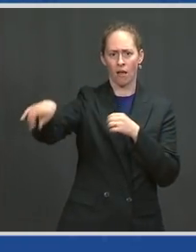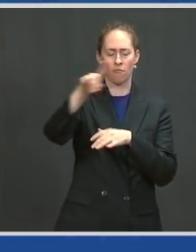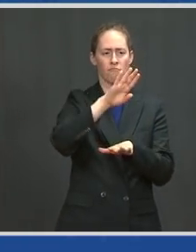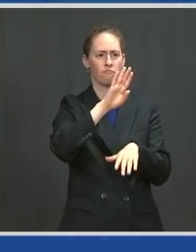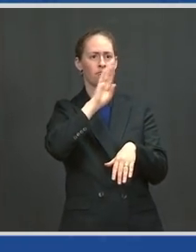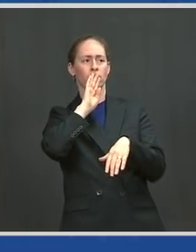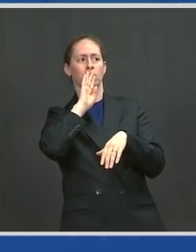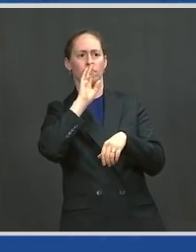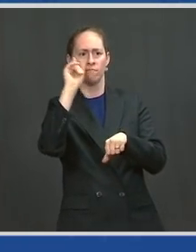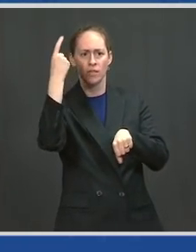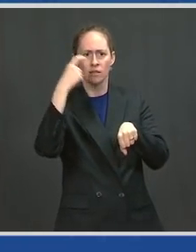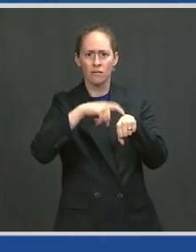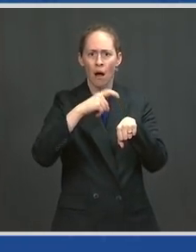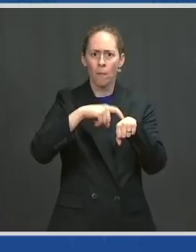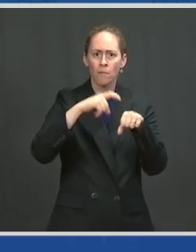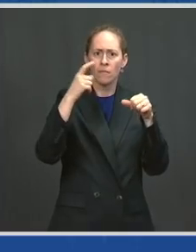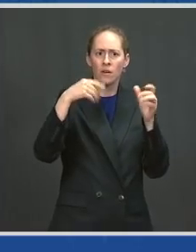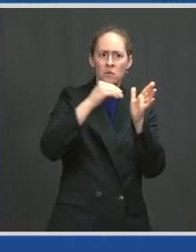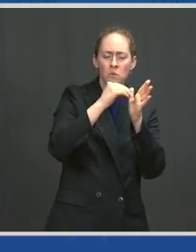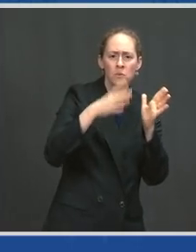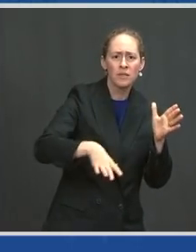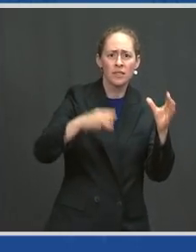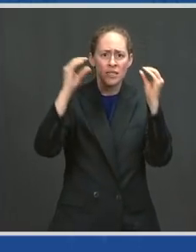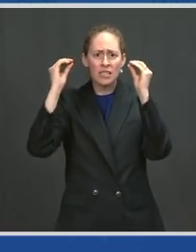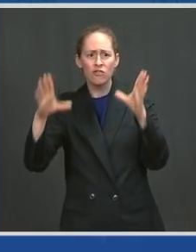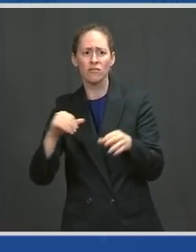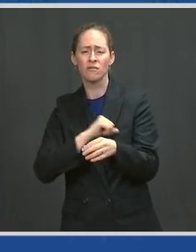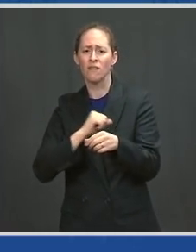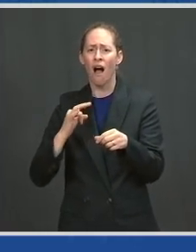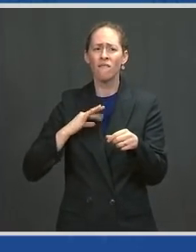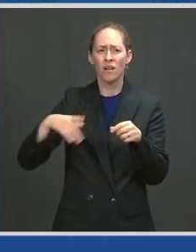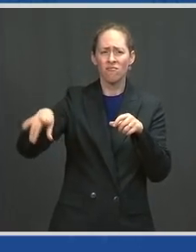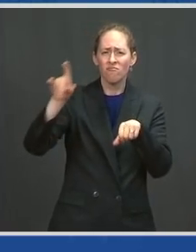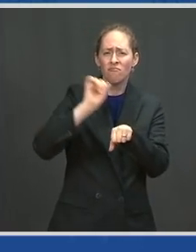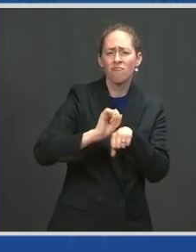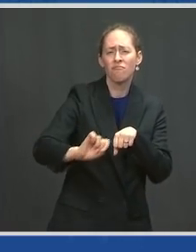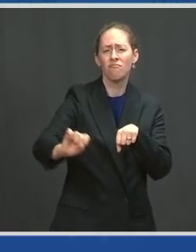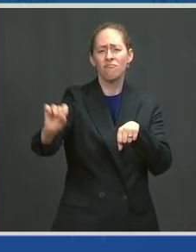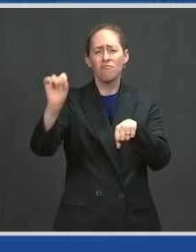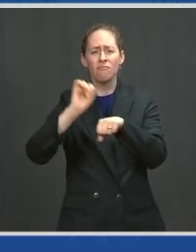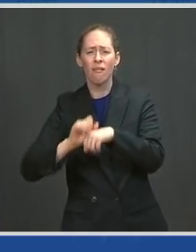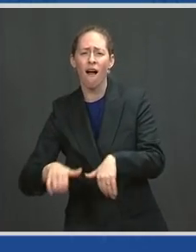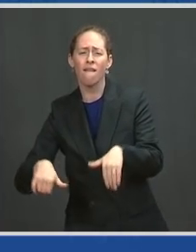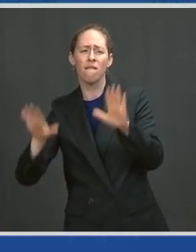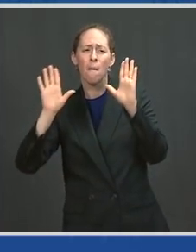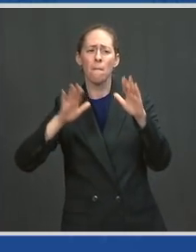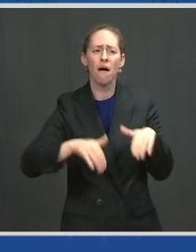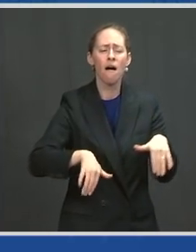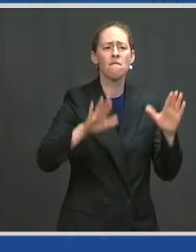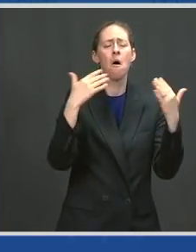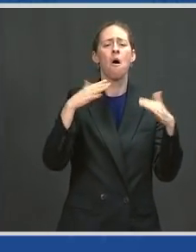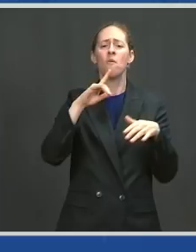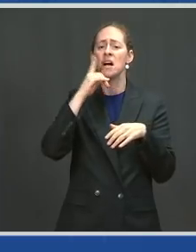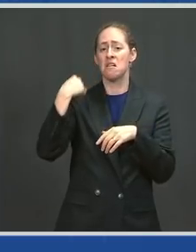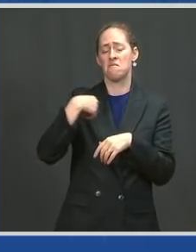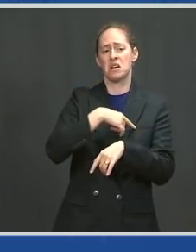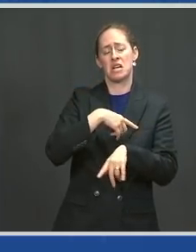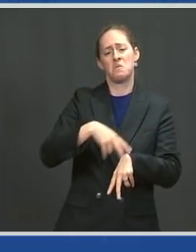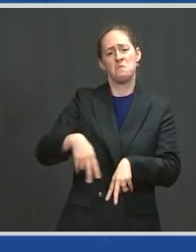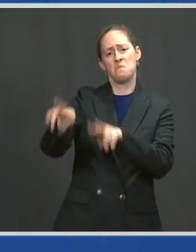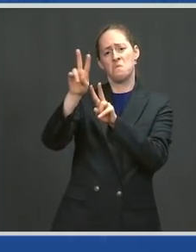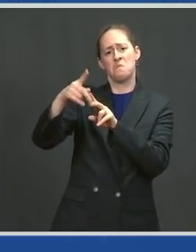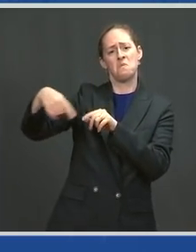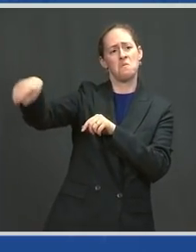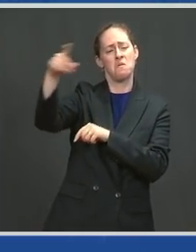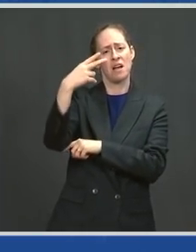They have literally made sacrifices and they are our heroes. And on behalf of all of us, please thank